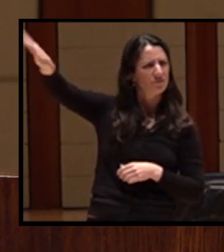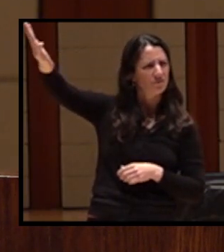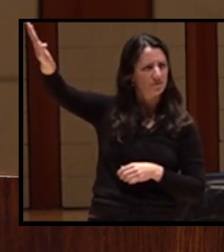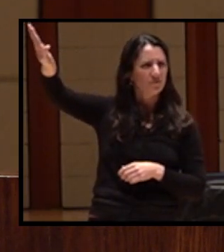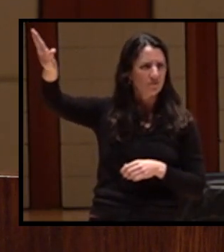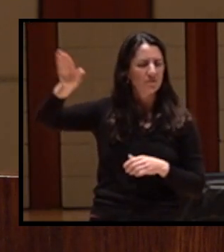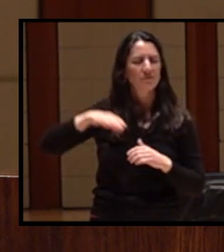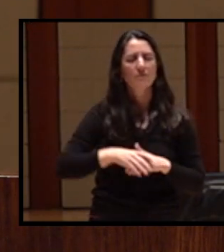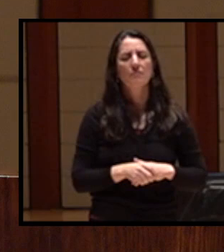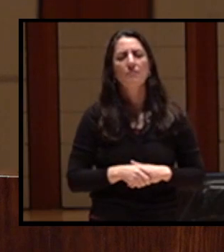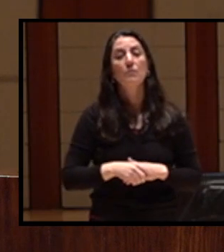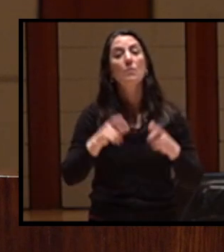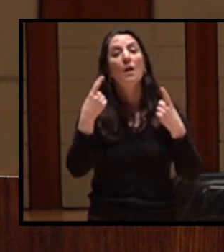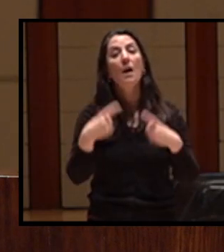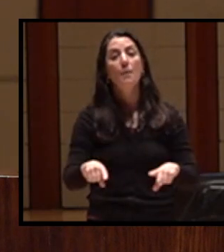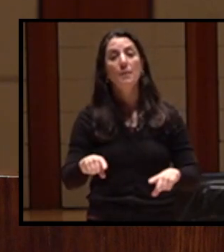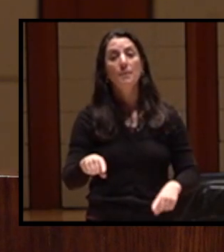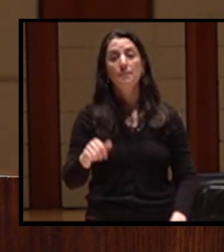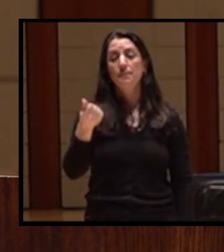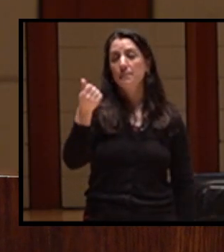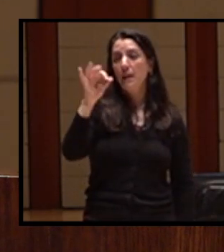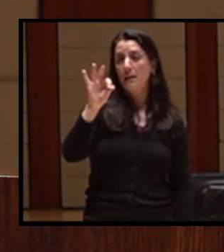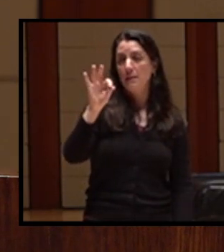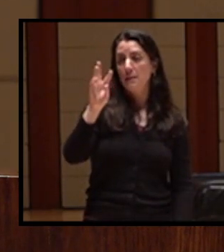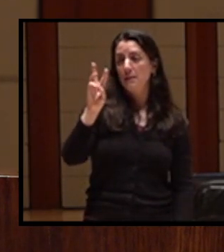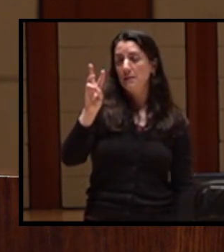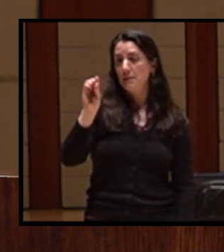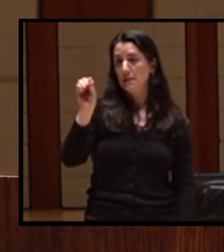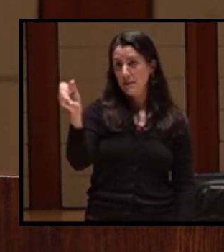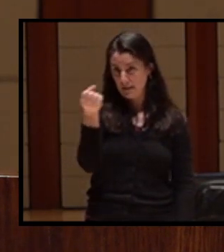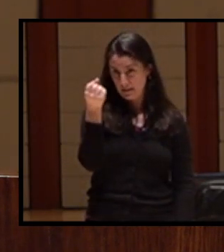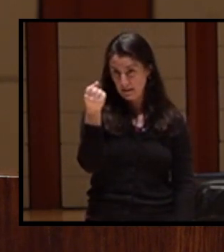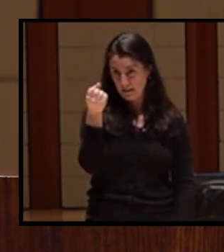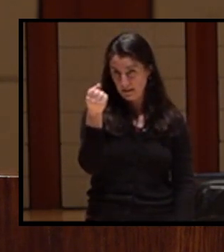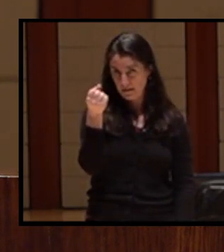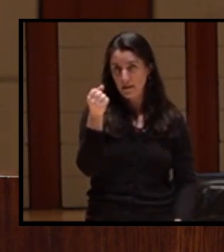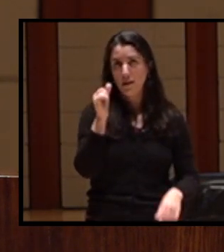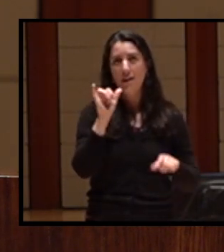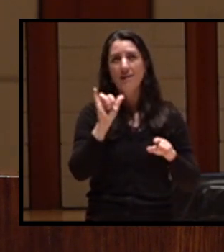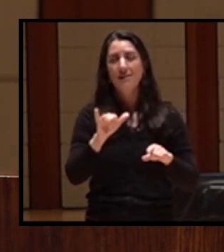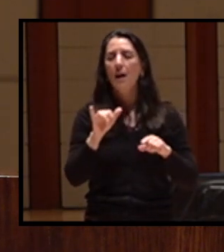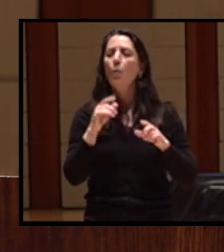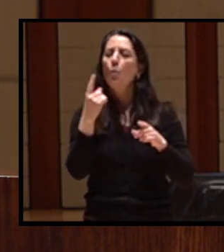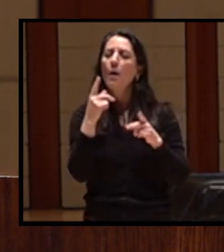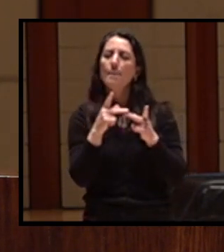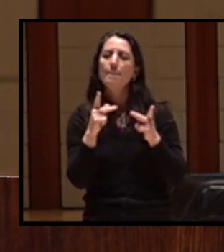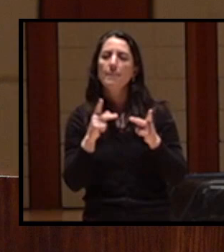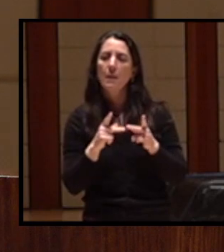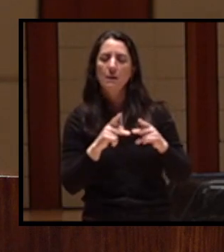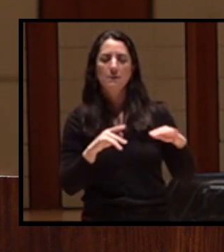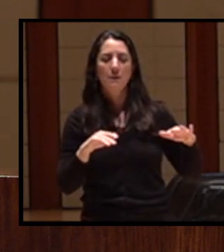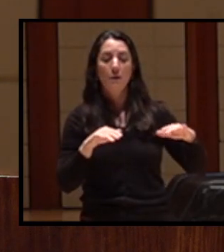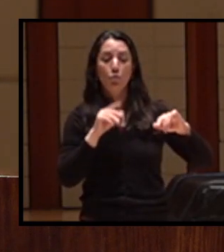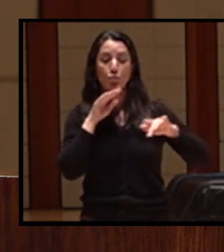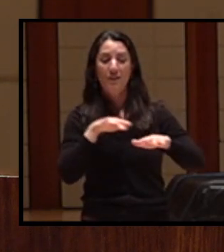60s on Brooks Riffle, which is absolutely actually named after my great-great-great-grandfather.